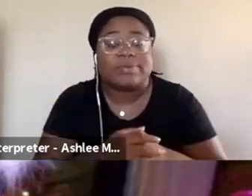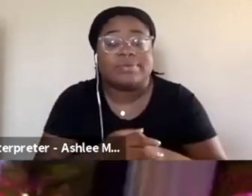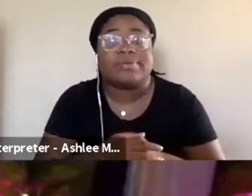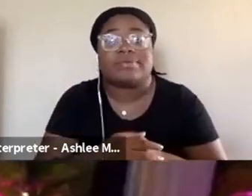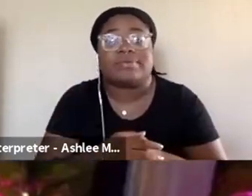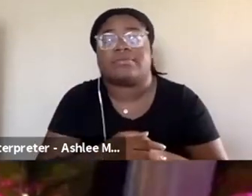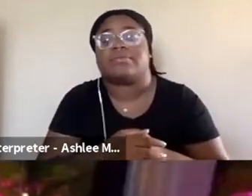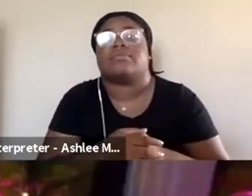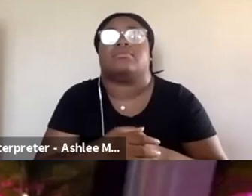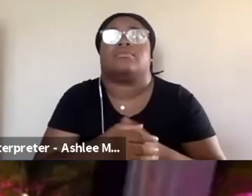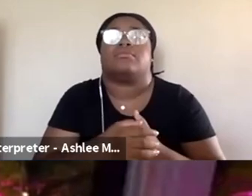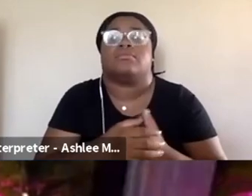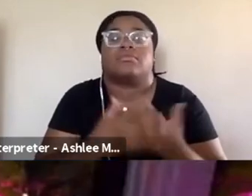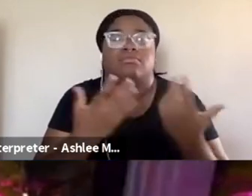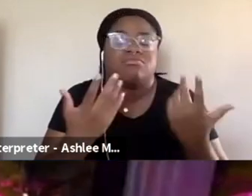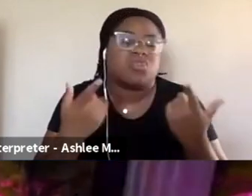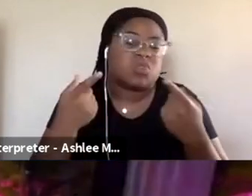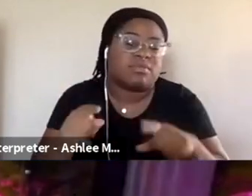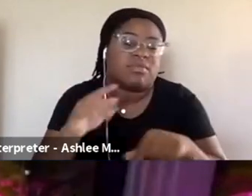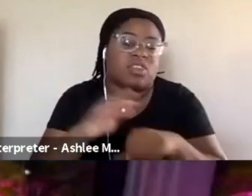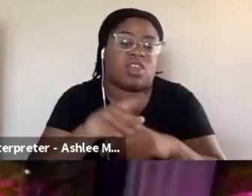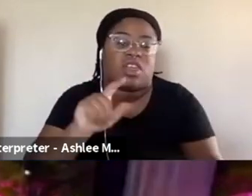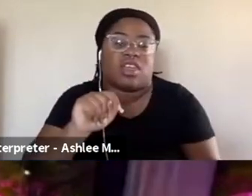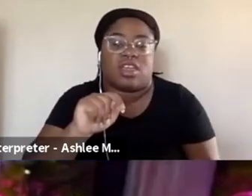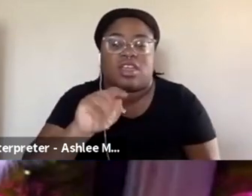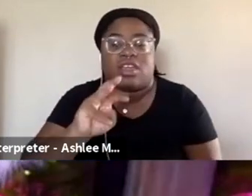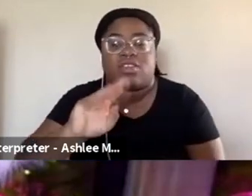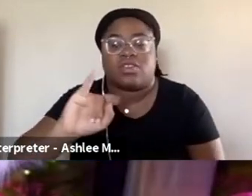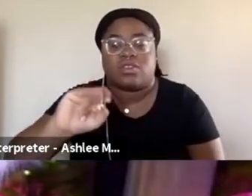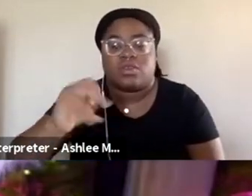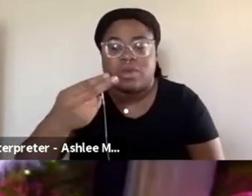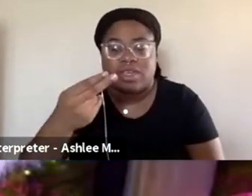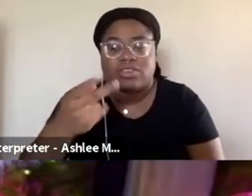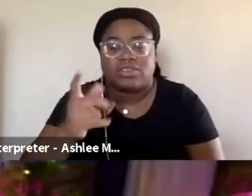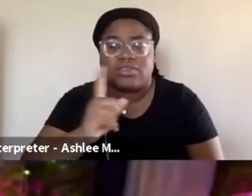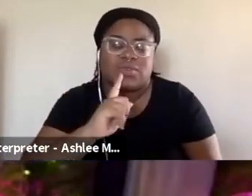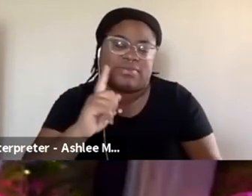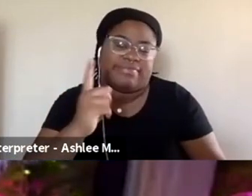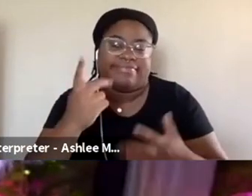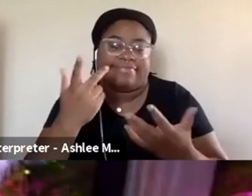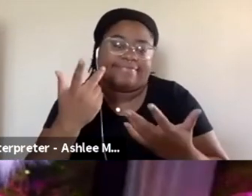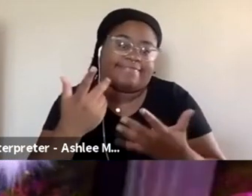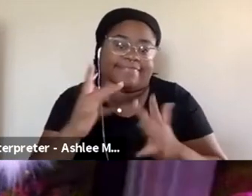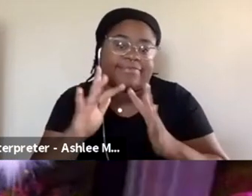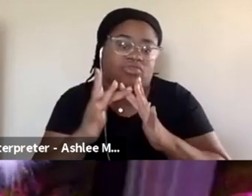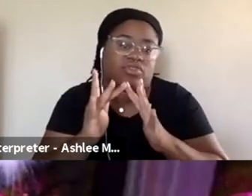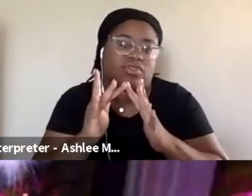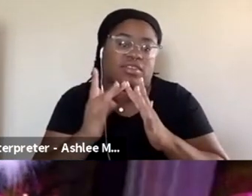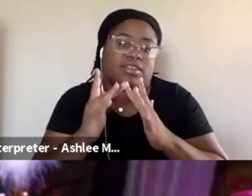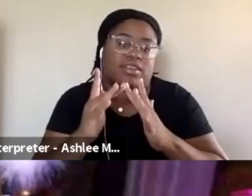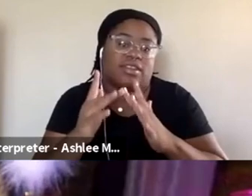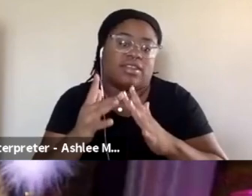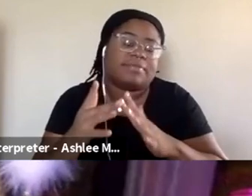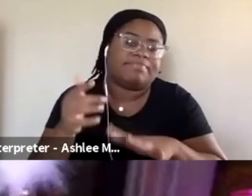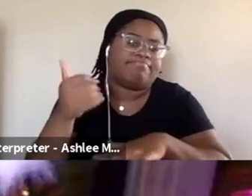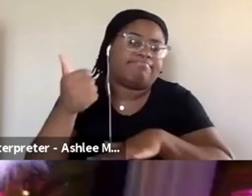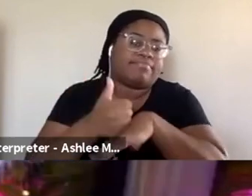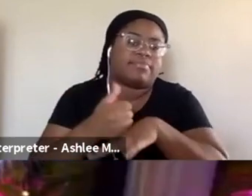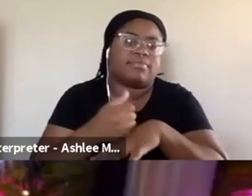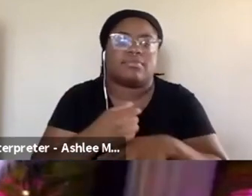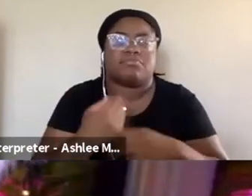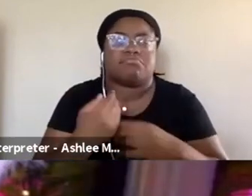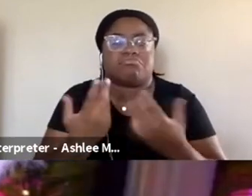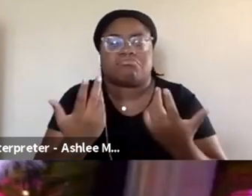Every so often on switch, which is a platform that is sort of built on this backbone of anonymity. Every so